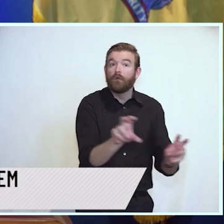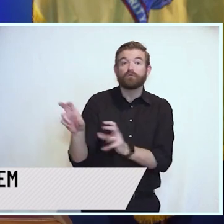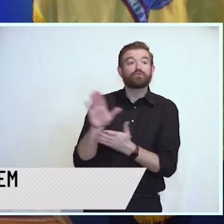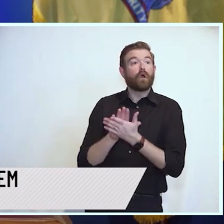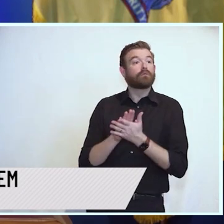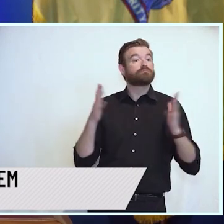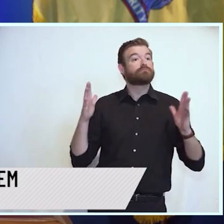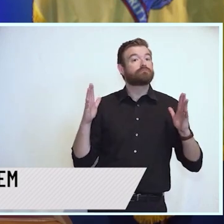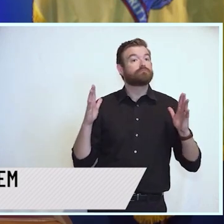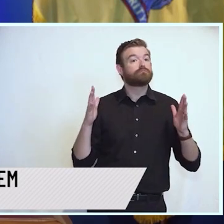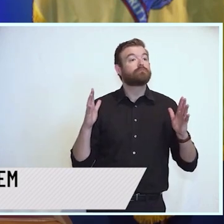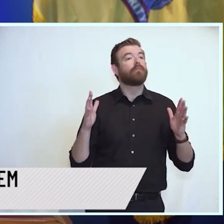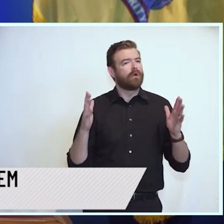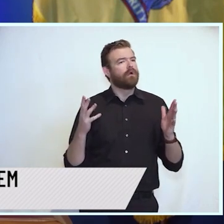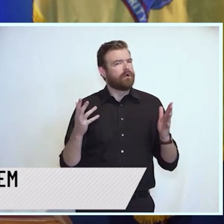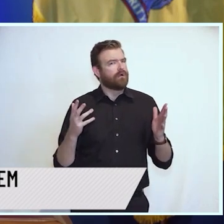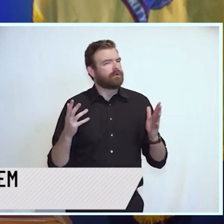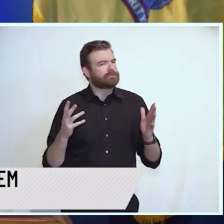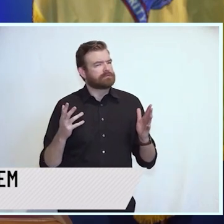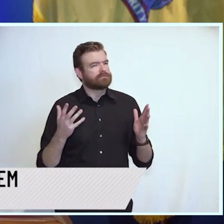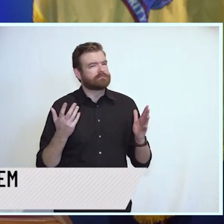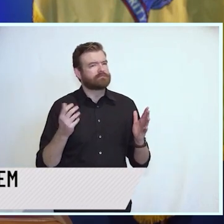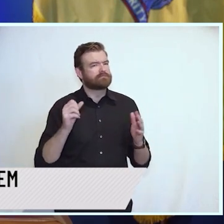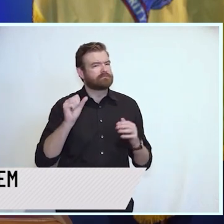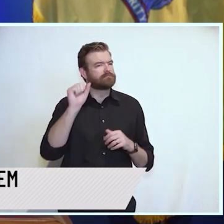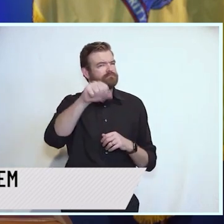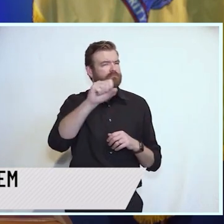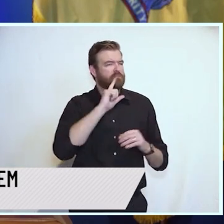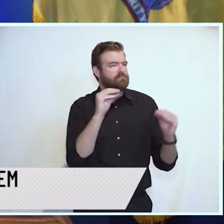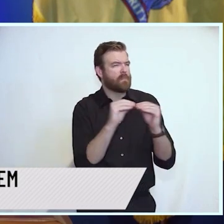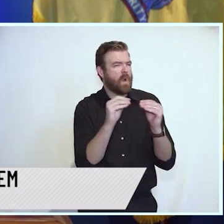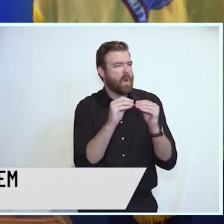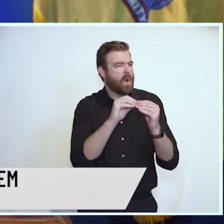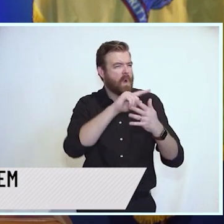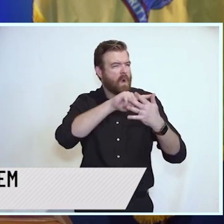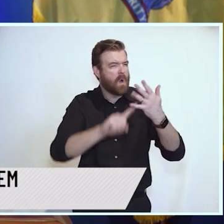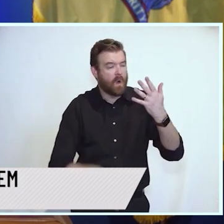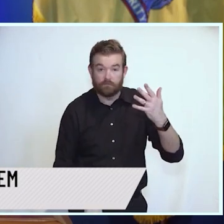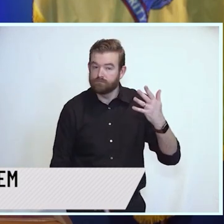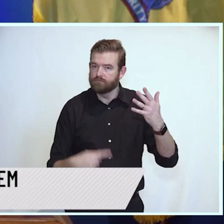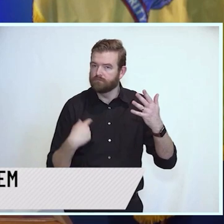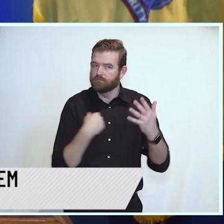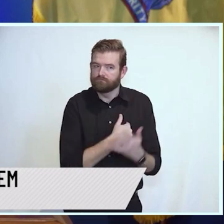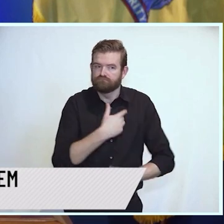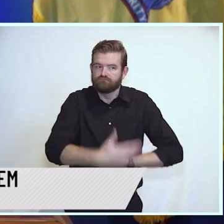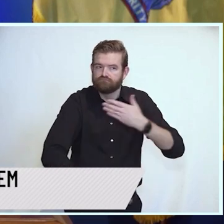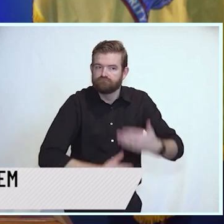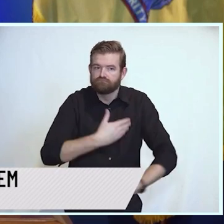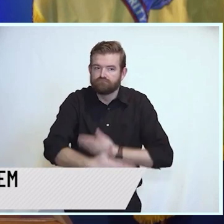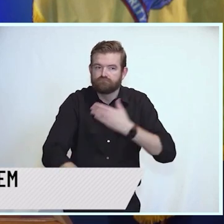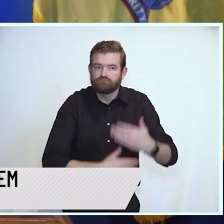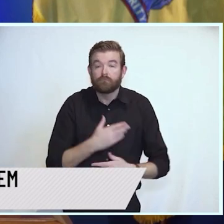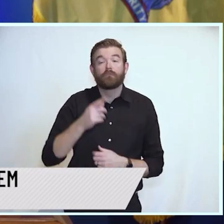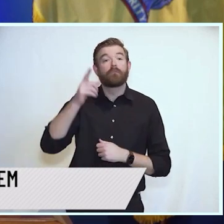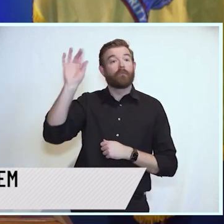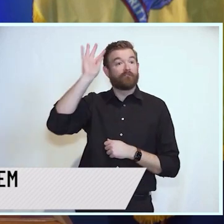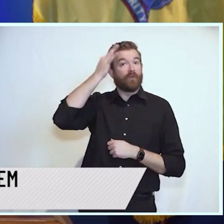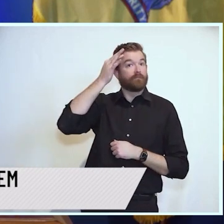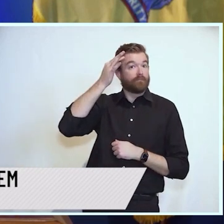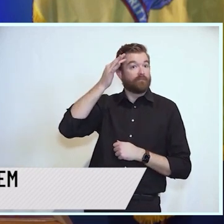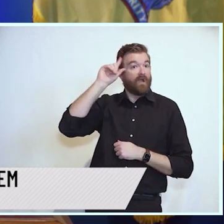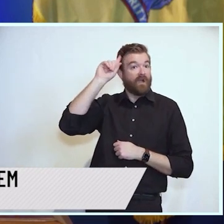When the federal government cut your state and local tax deduction, which I continue to work tirelessly to restore,